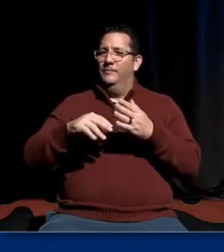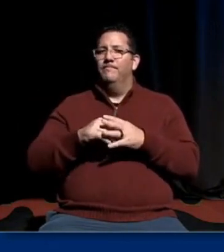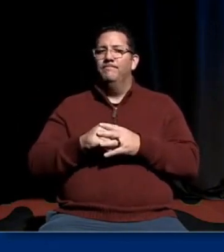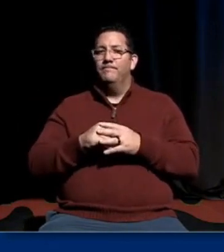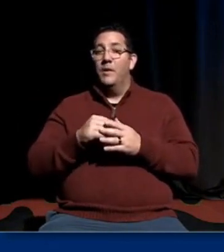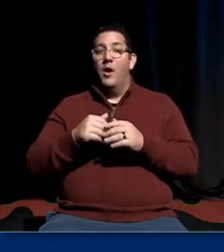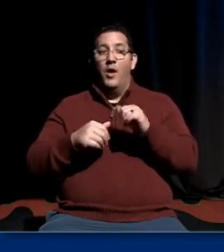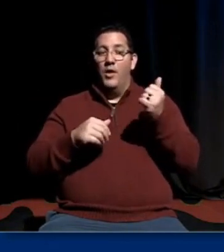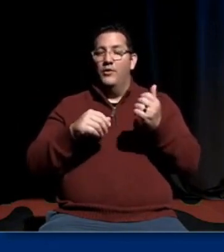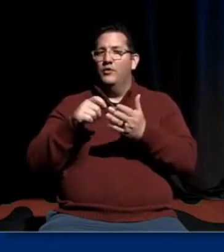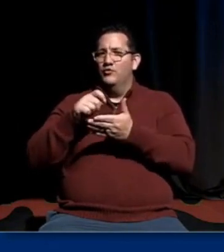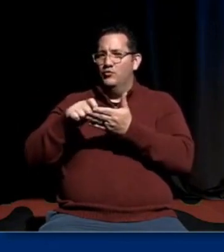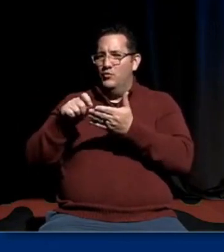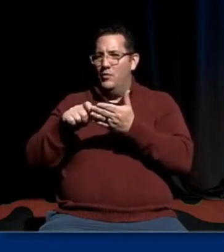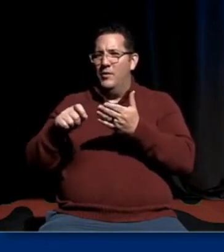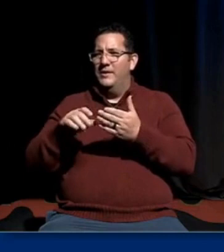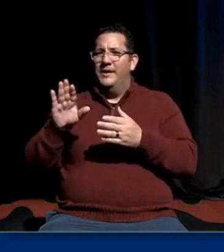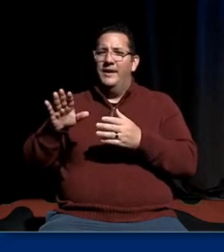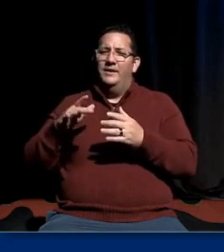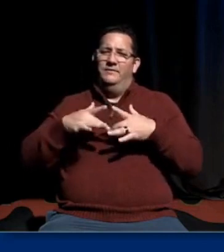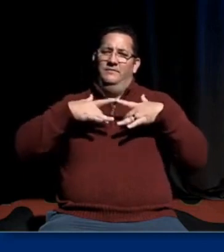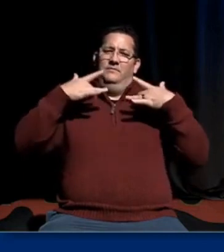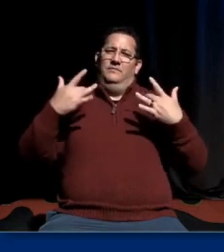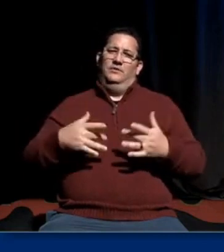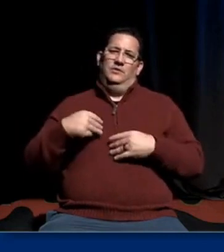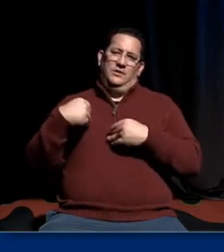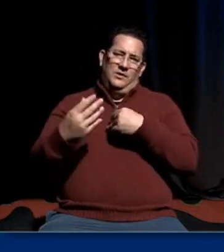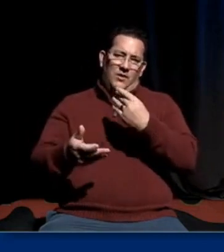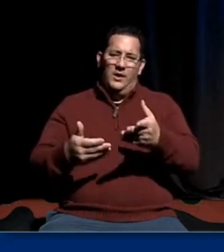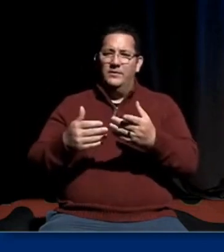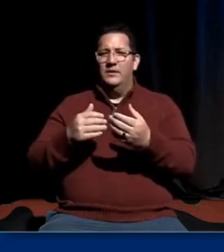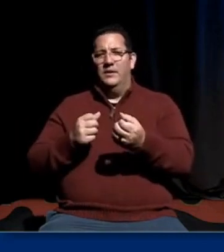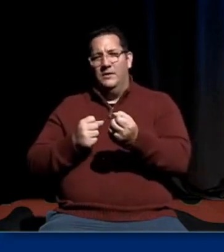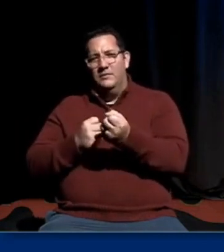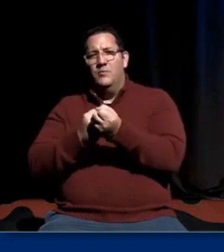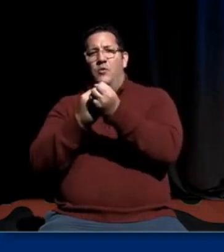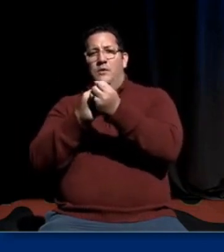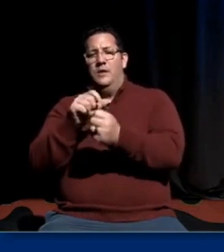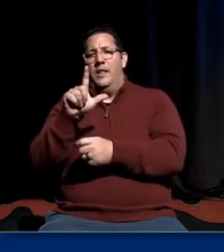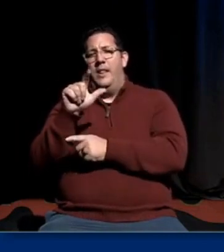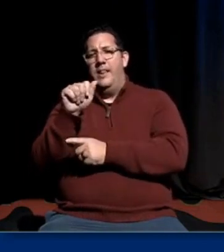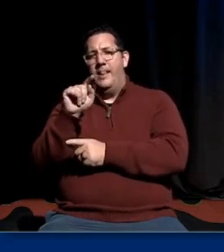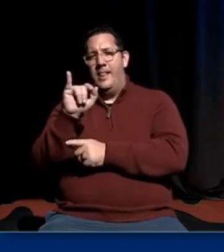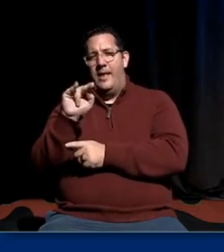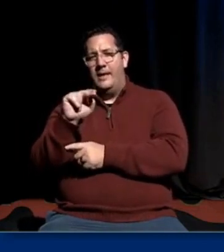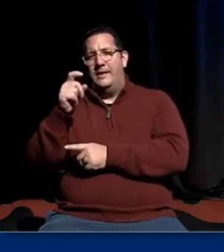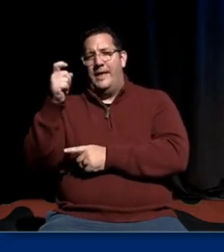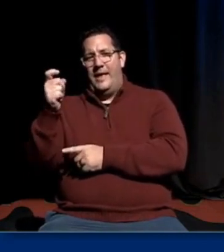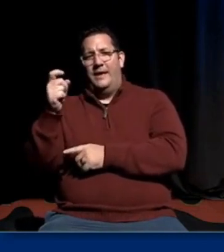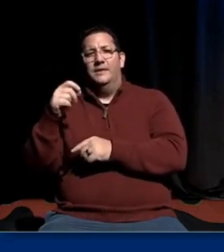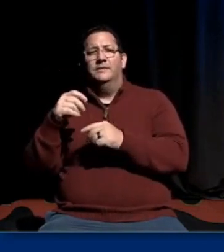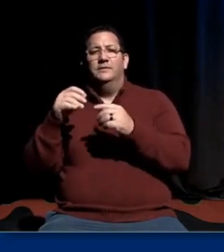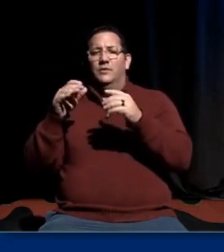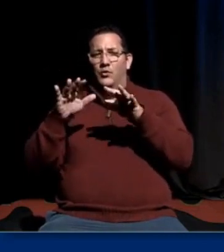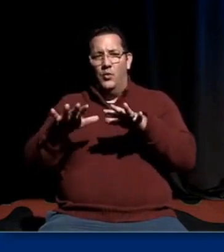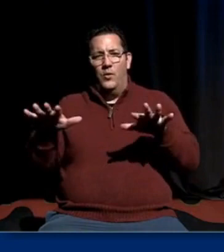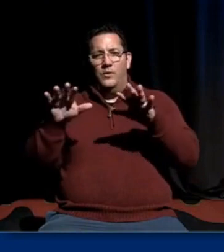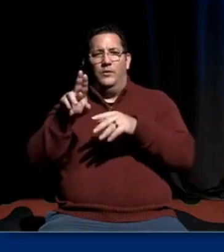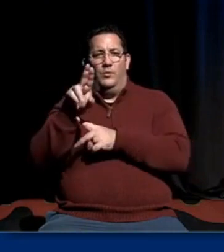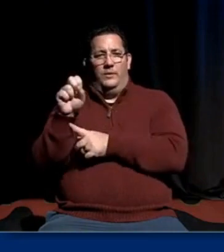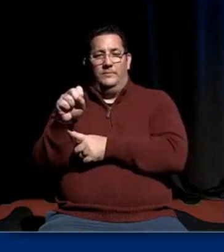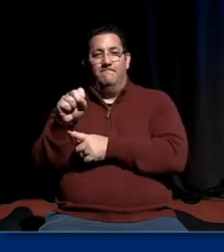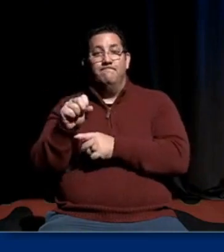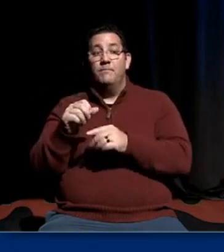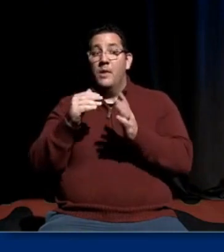mentorship and generosity has reached dozens of Latinx higher education faculty across the country. He is